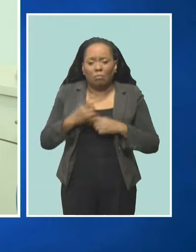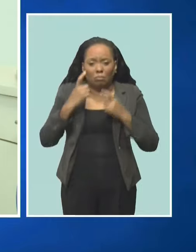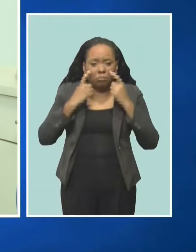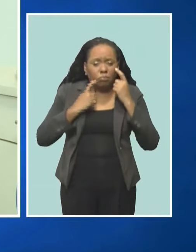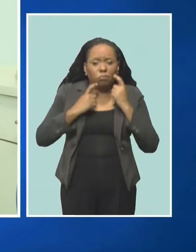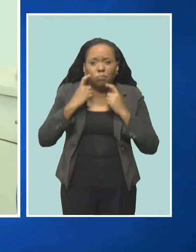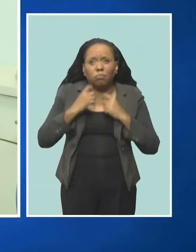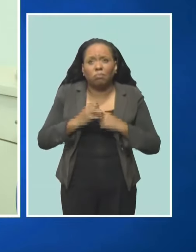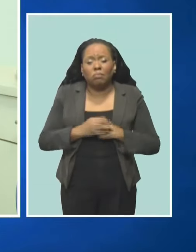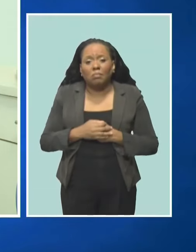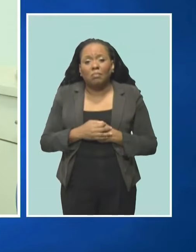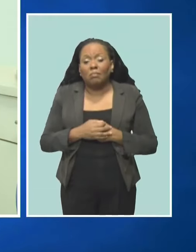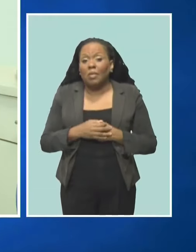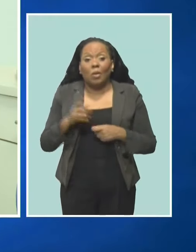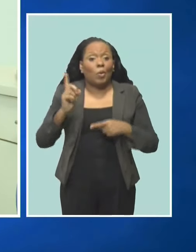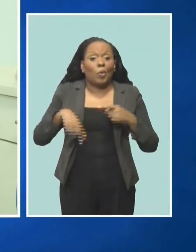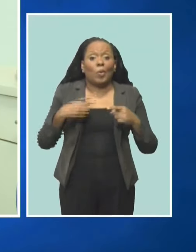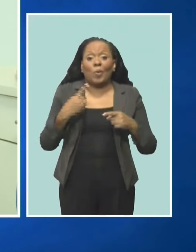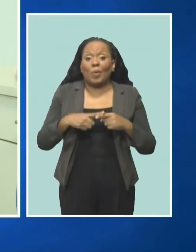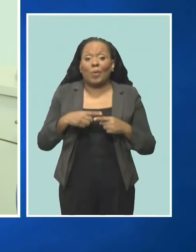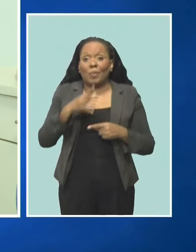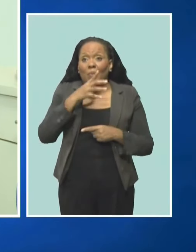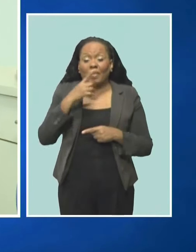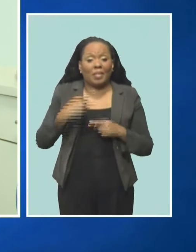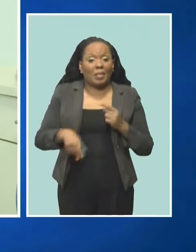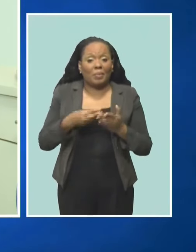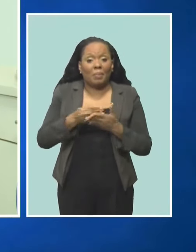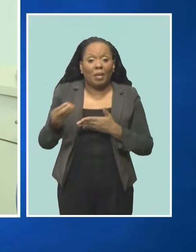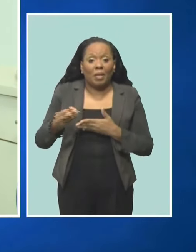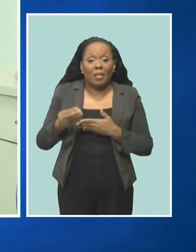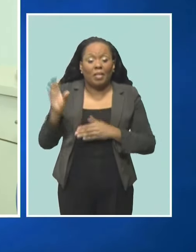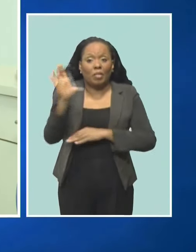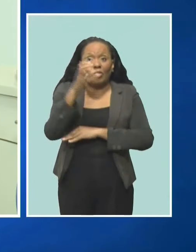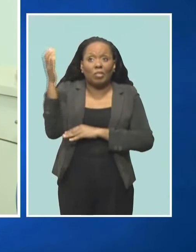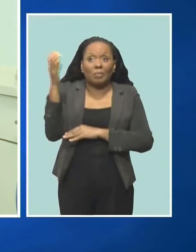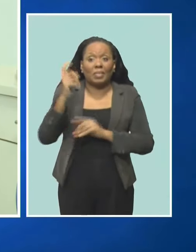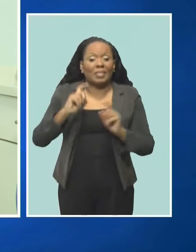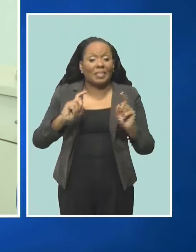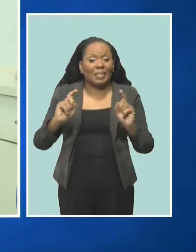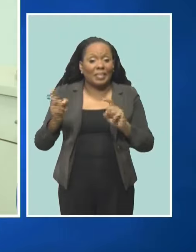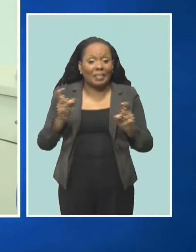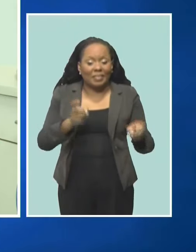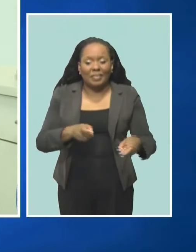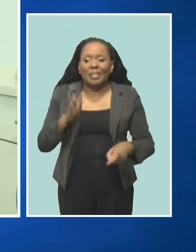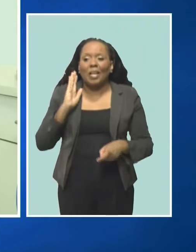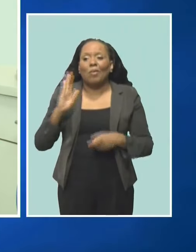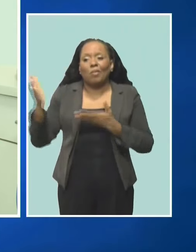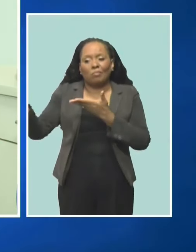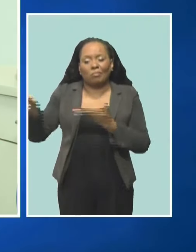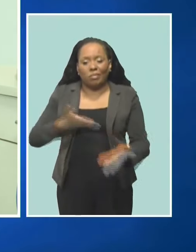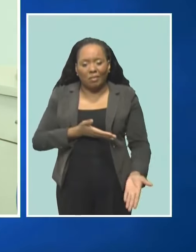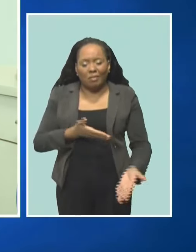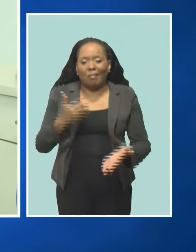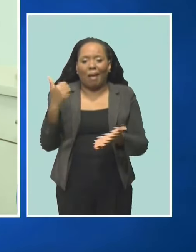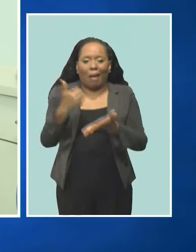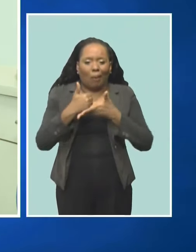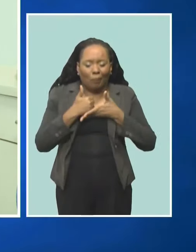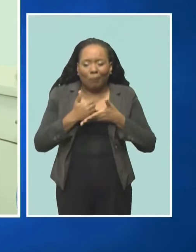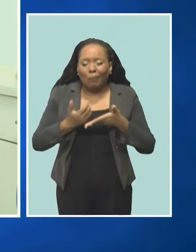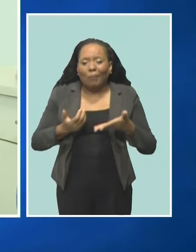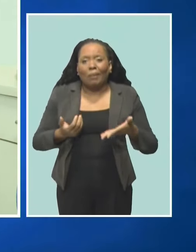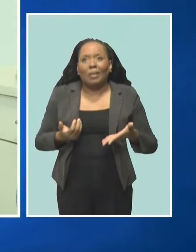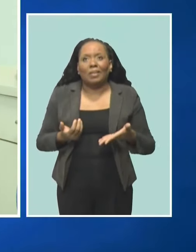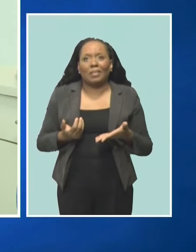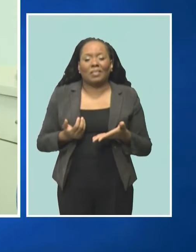could afford Christmas gifts for me or my family, she would bring gifts over. They helped me with